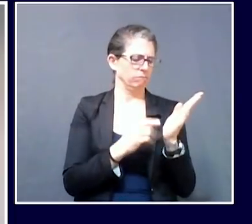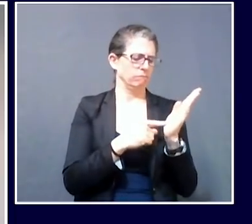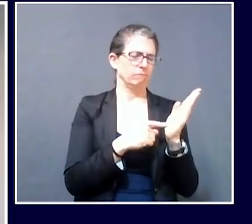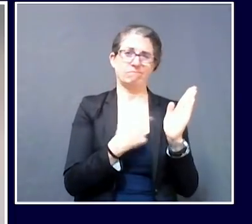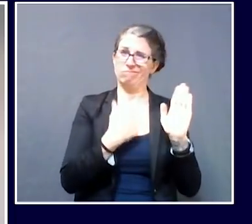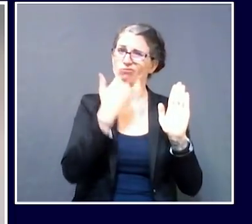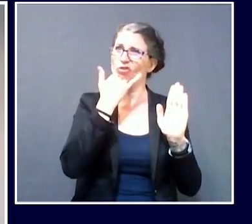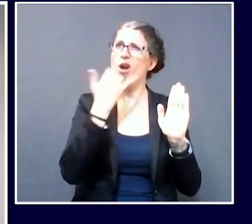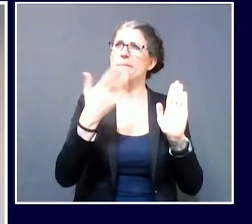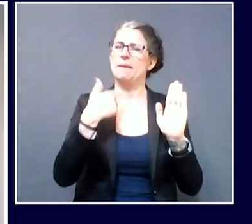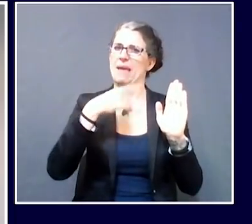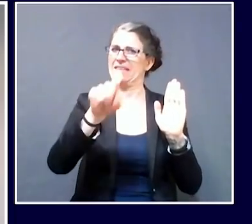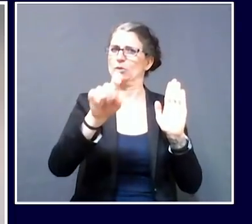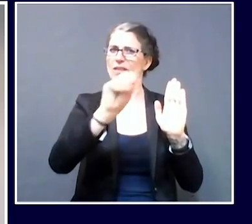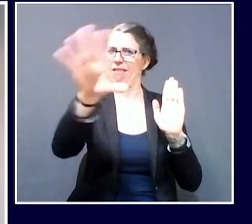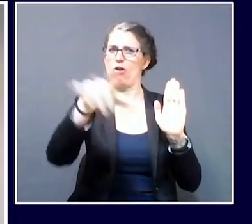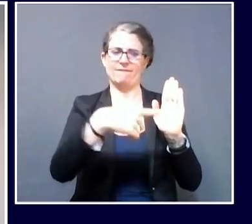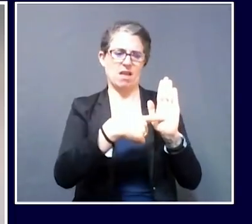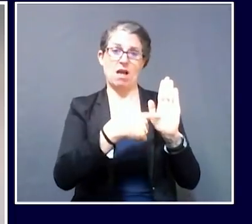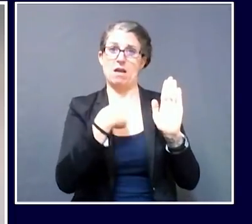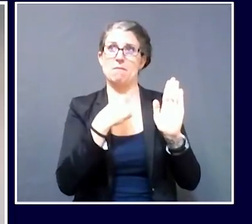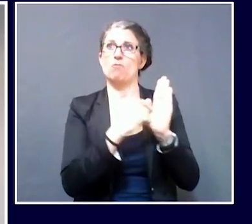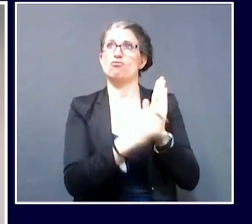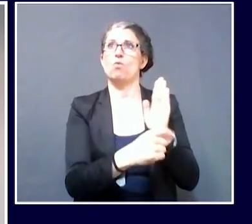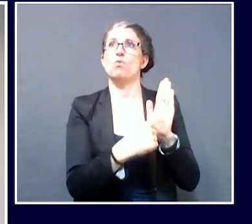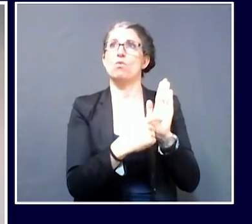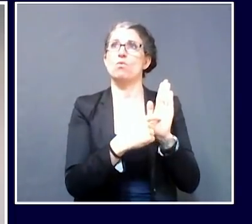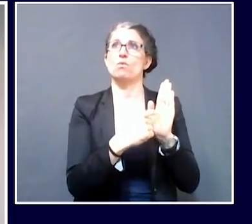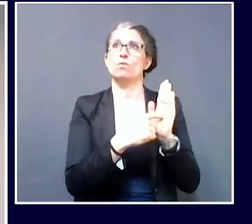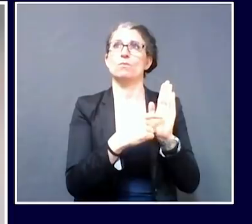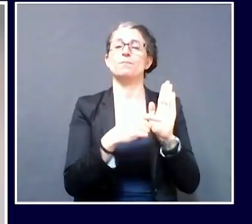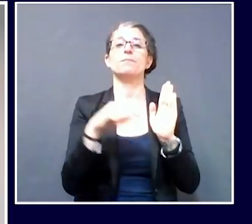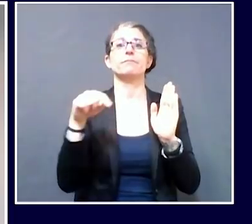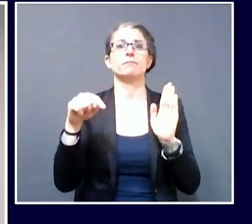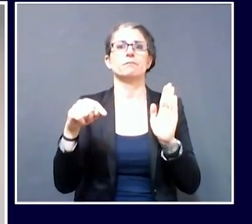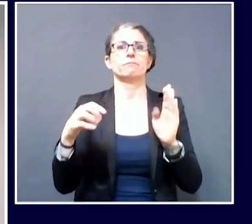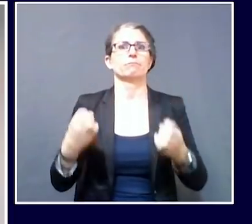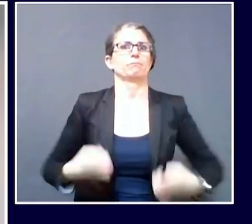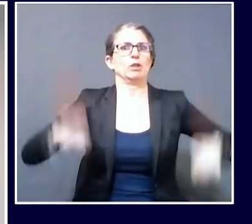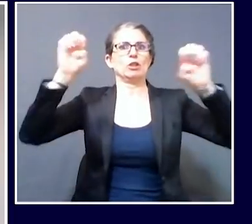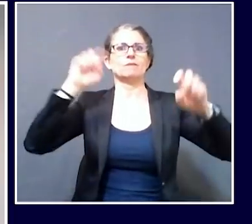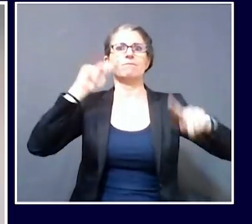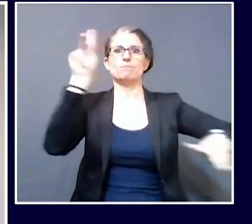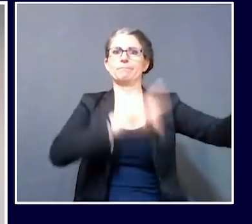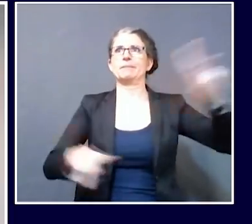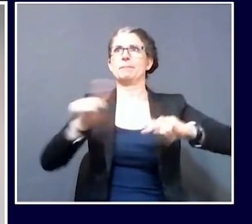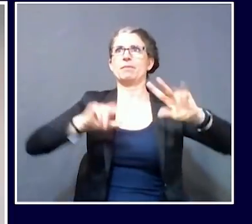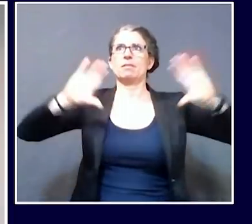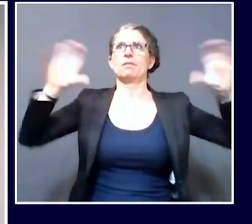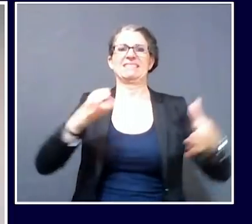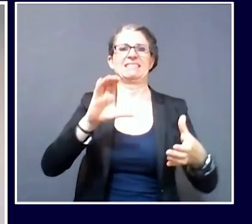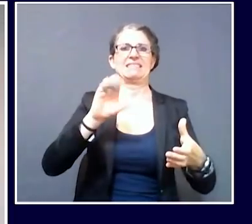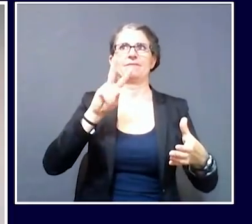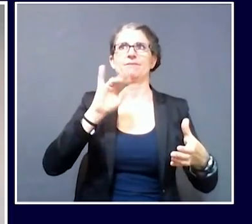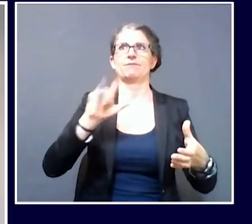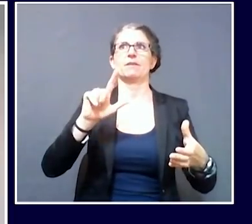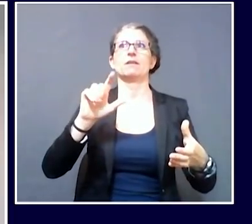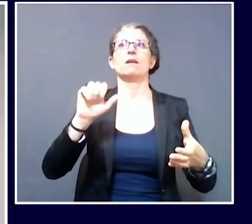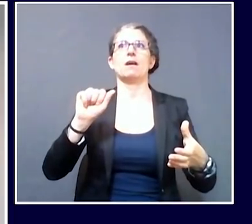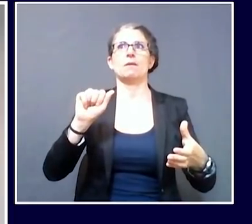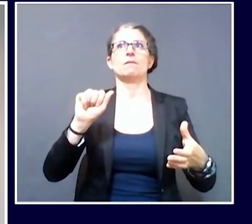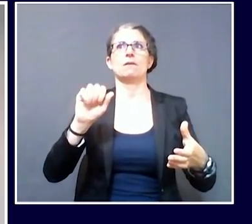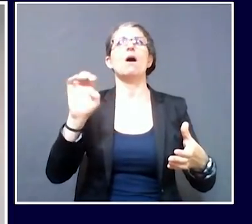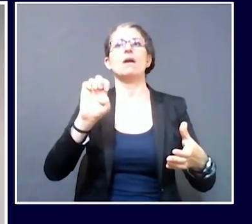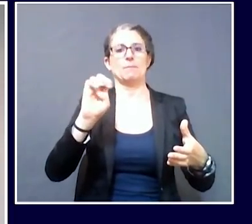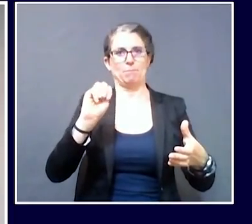The state of civil emergency, I think, is scheduled to be over on Thursday. And I'm curious if there's been a decision about extending